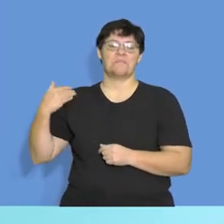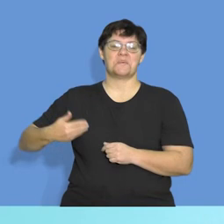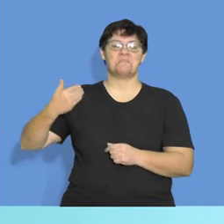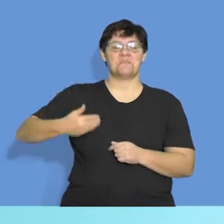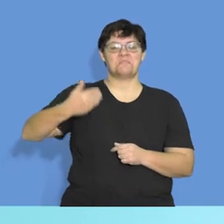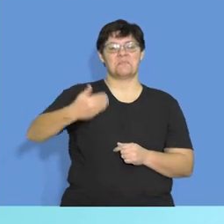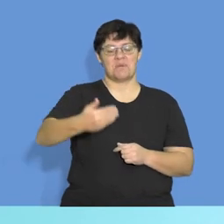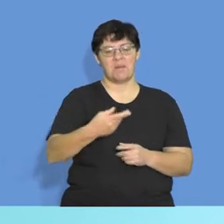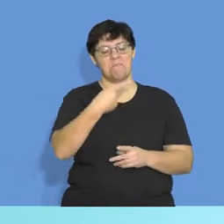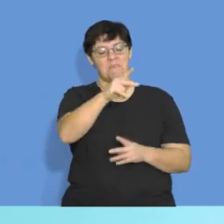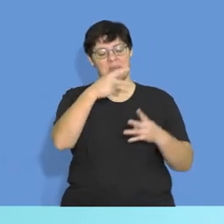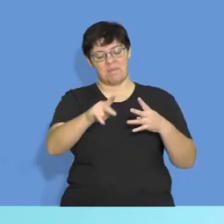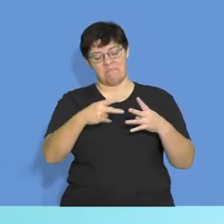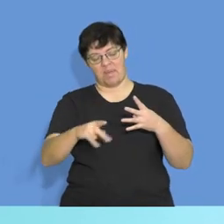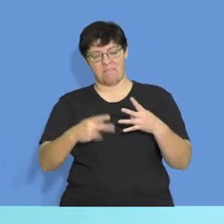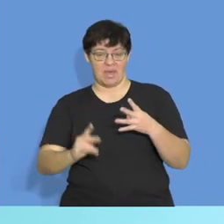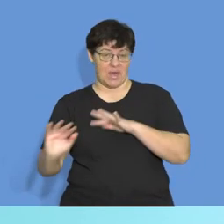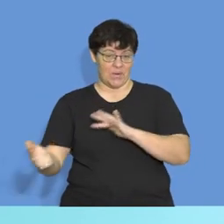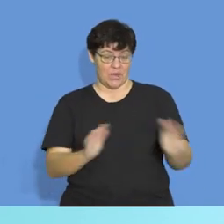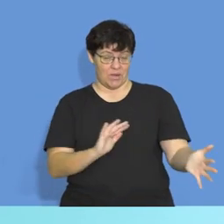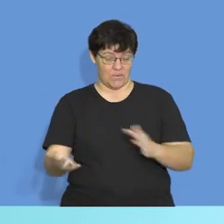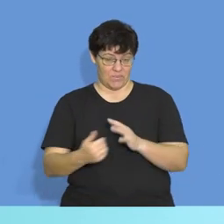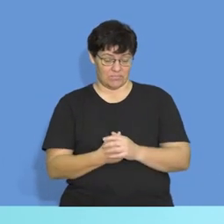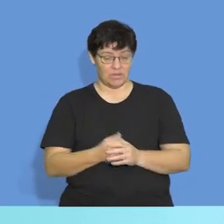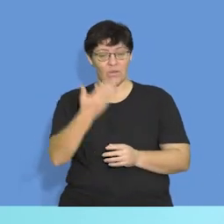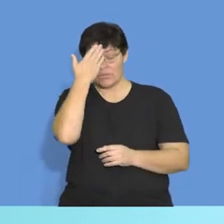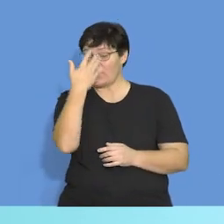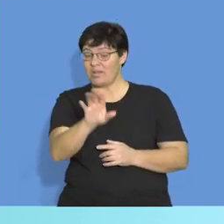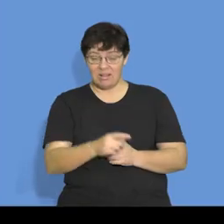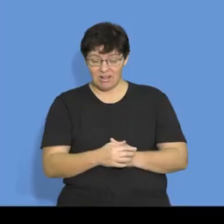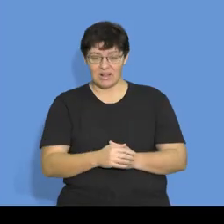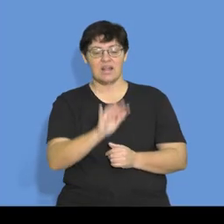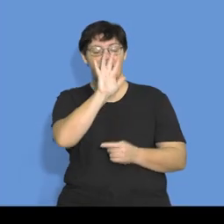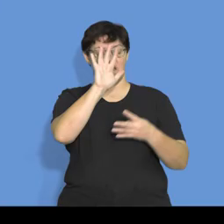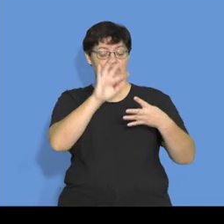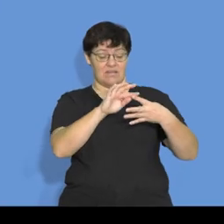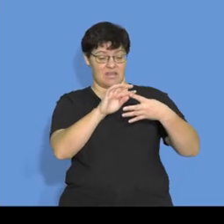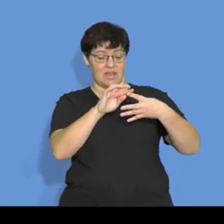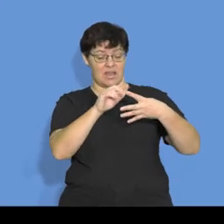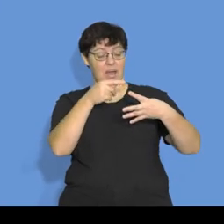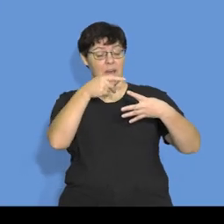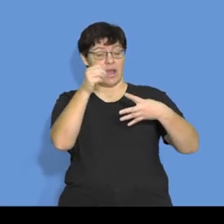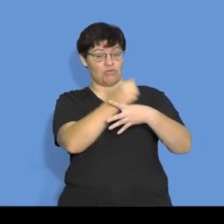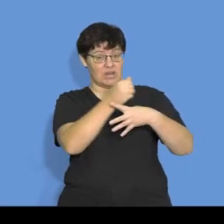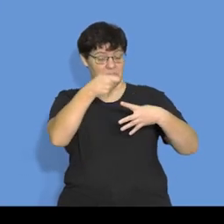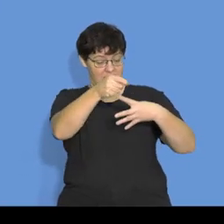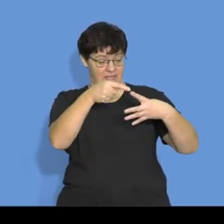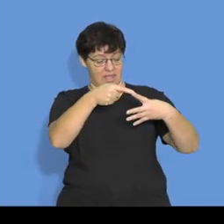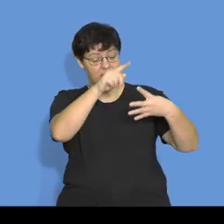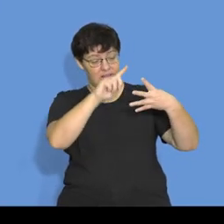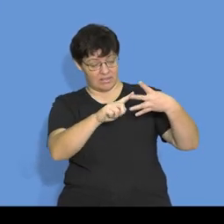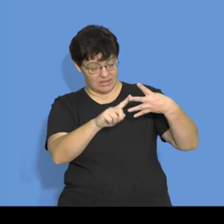as we have now seen, we know our trend is what? 50% in the month after the month of sale.